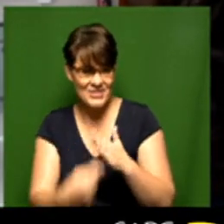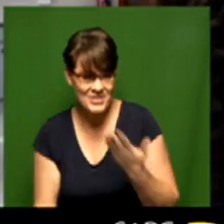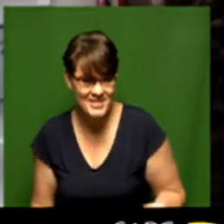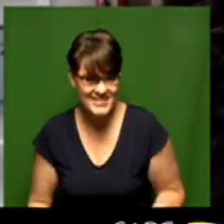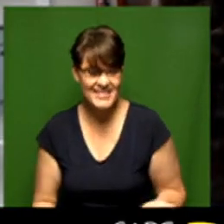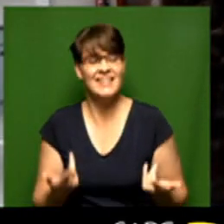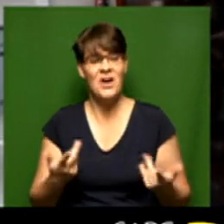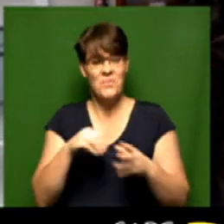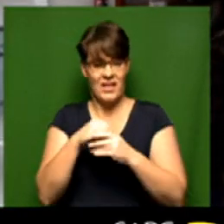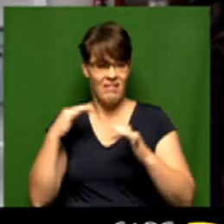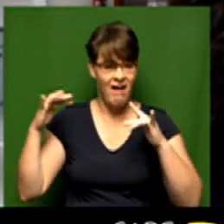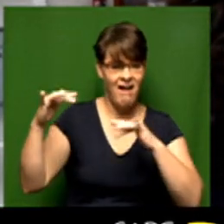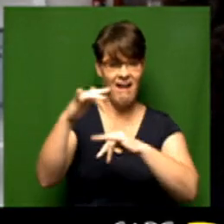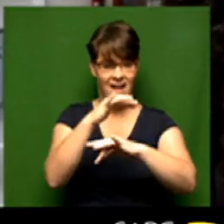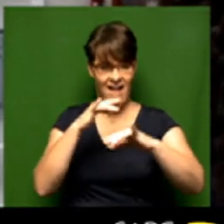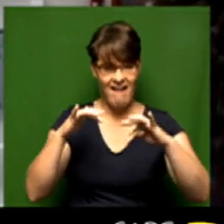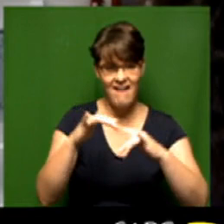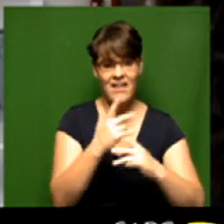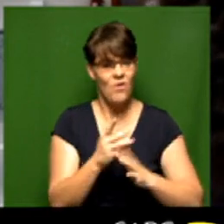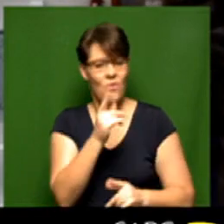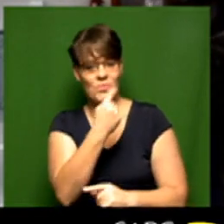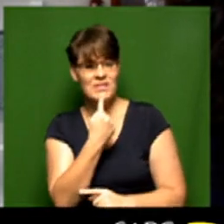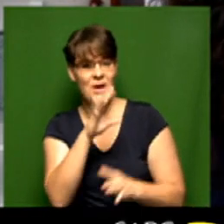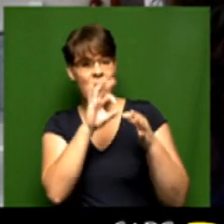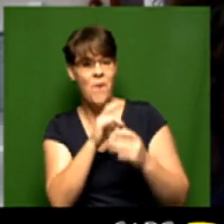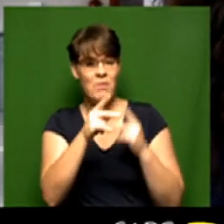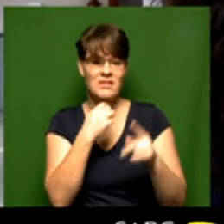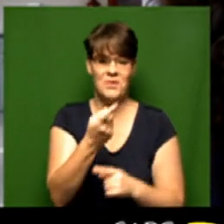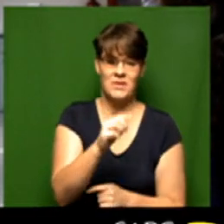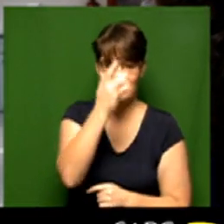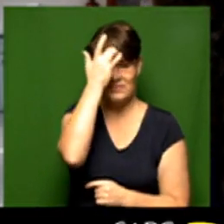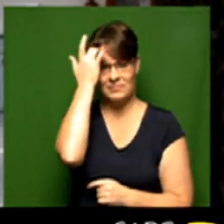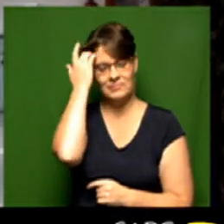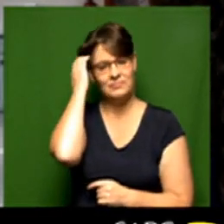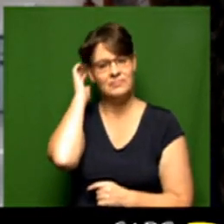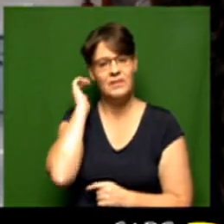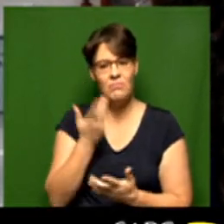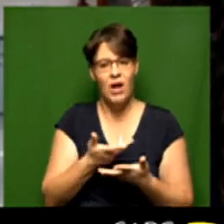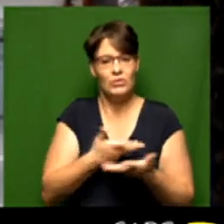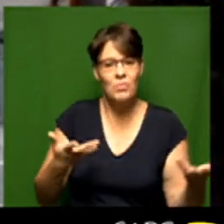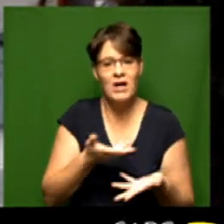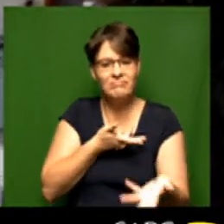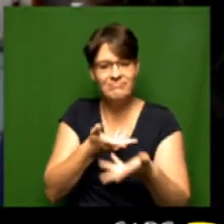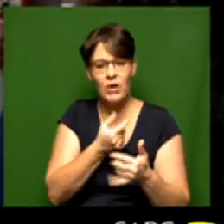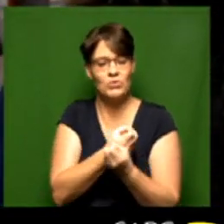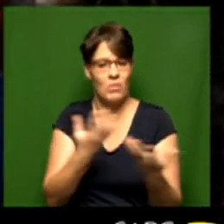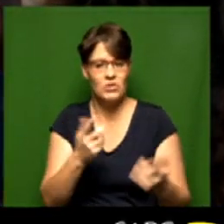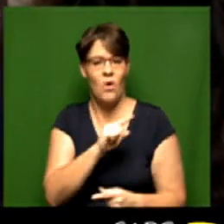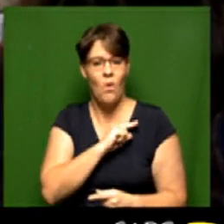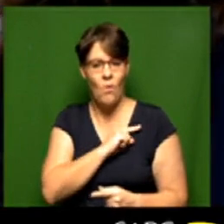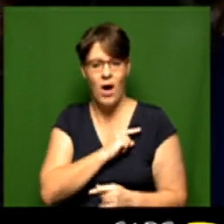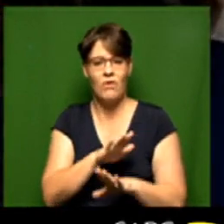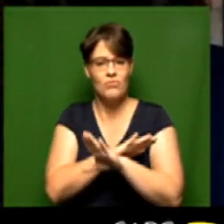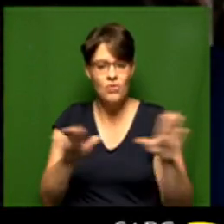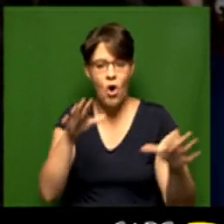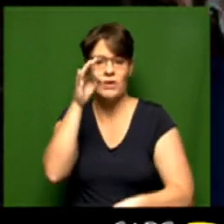you know in the air what are they saying at the home we don't really engage in too much conversation with them because we are a